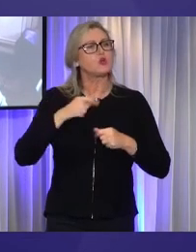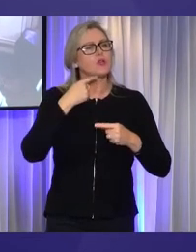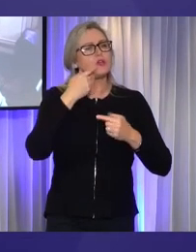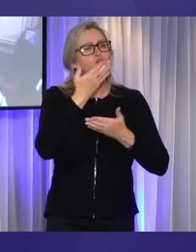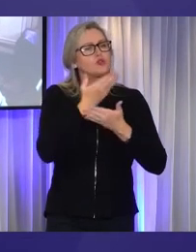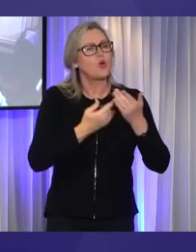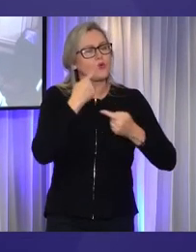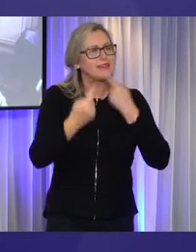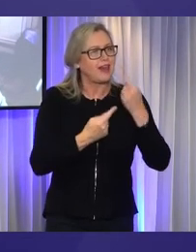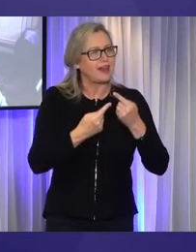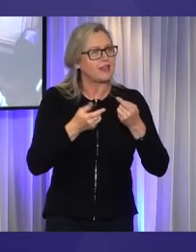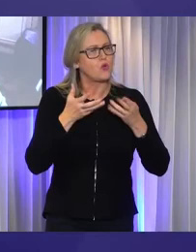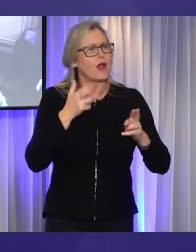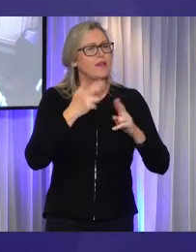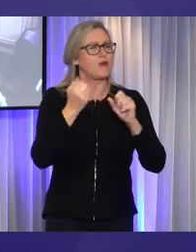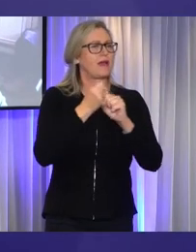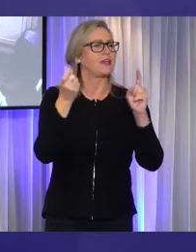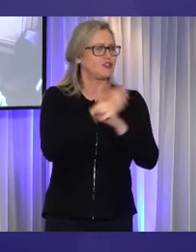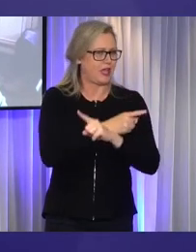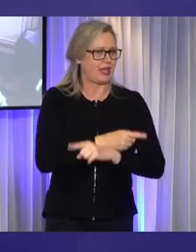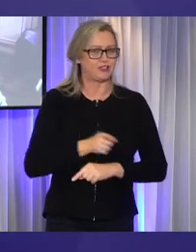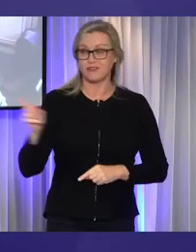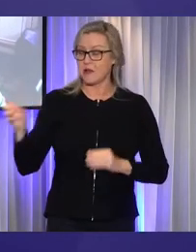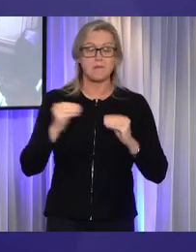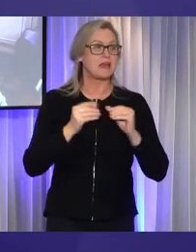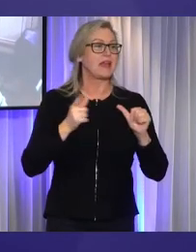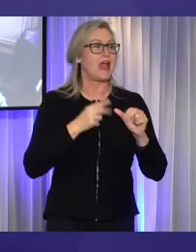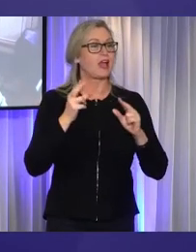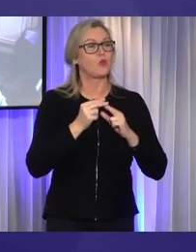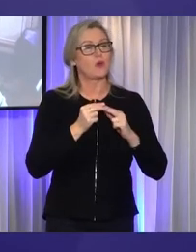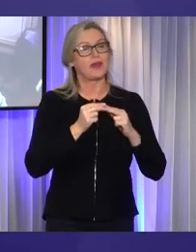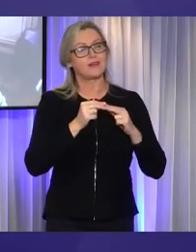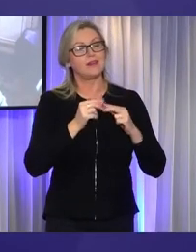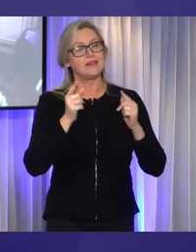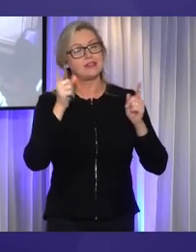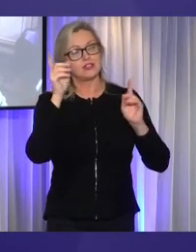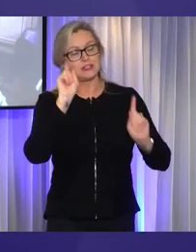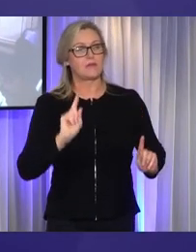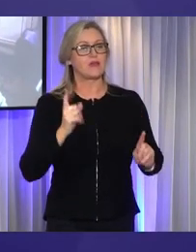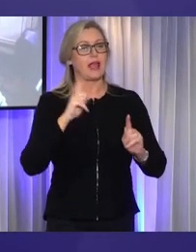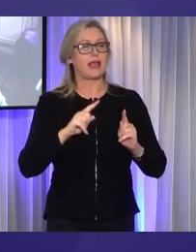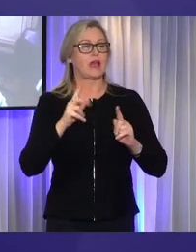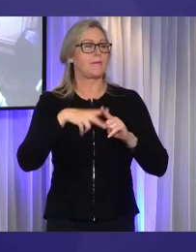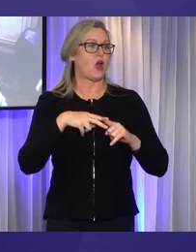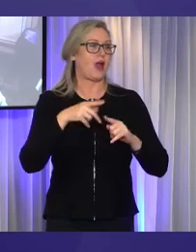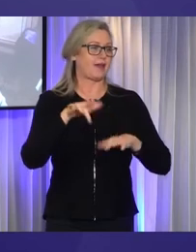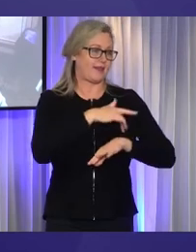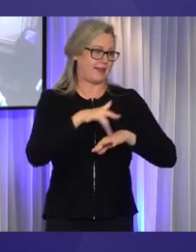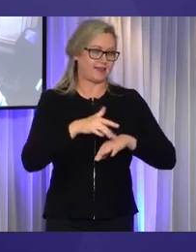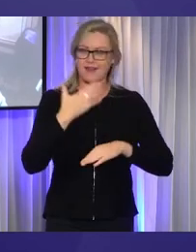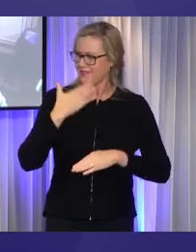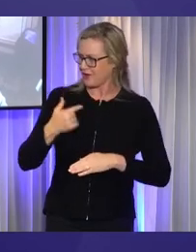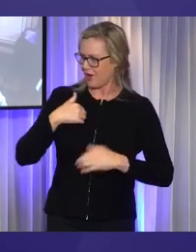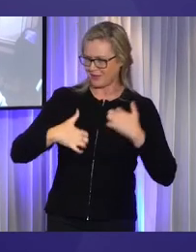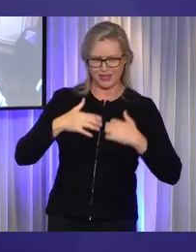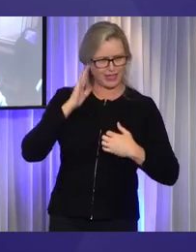call for change. Grace has a Bachelor of Arts in Contemporary and Applied Theatre. Thanks for coming Grace. I look